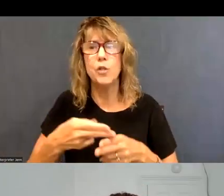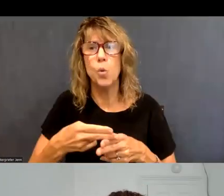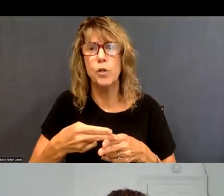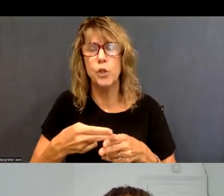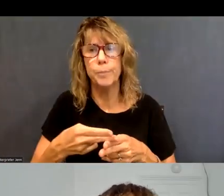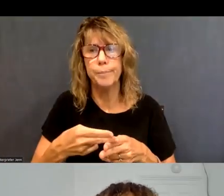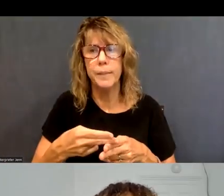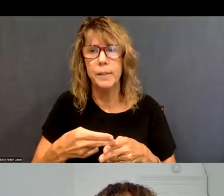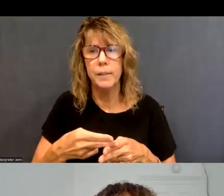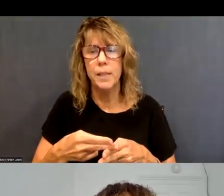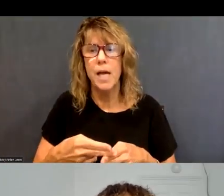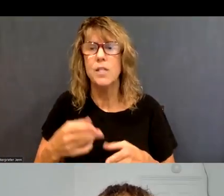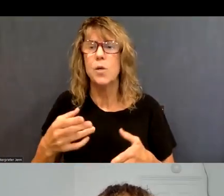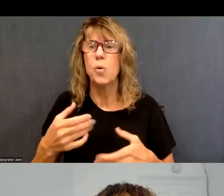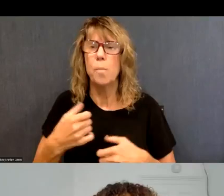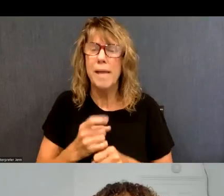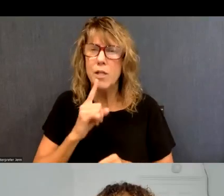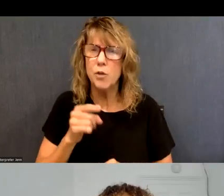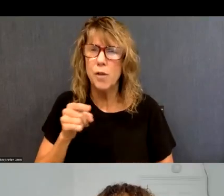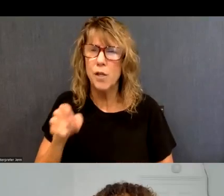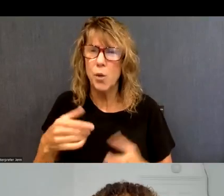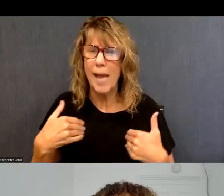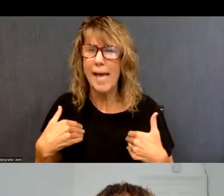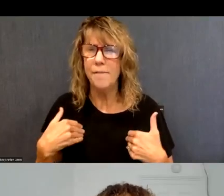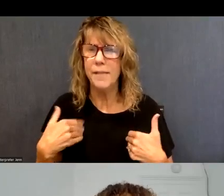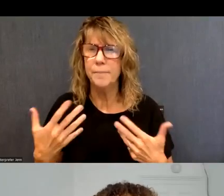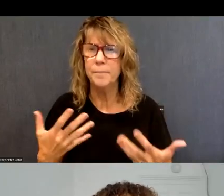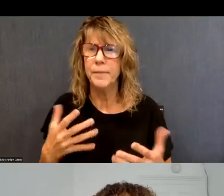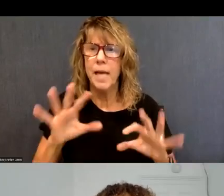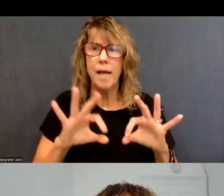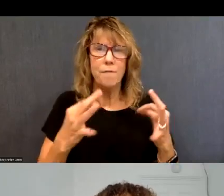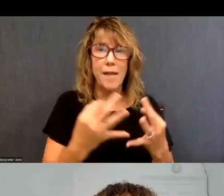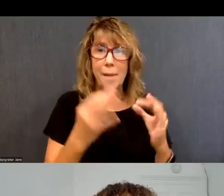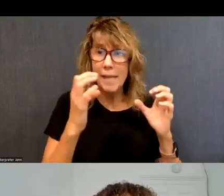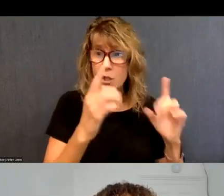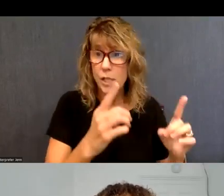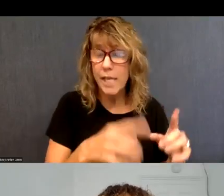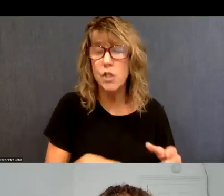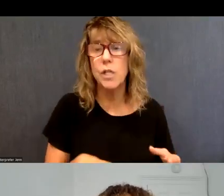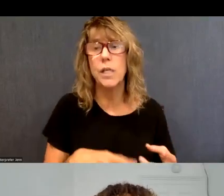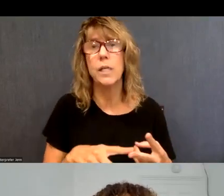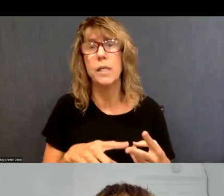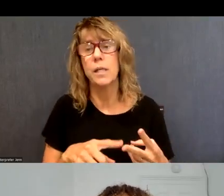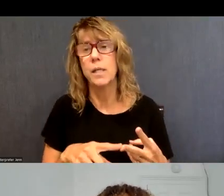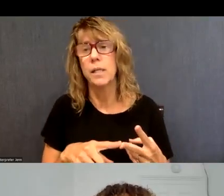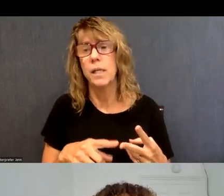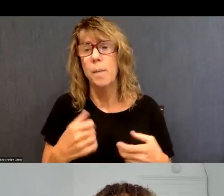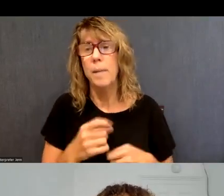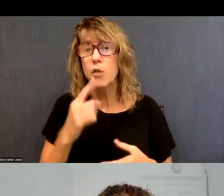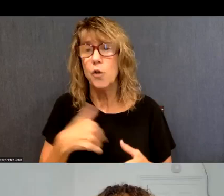So, so making sure that there is, um, not only a family education, um, making sure that we